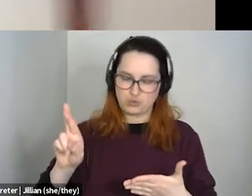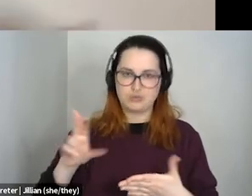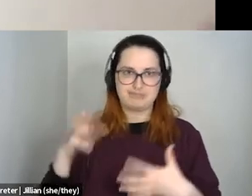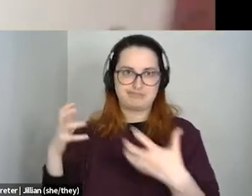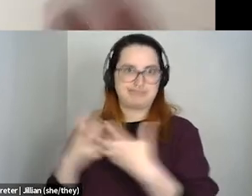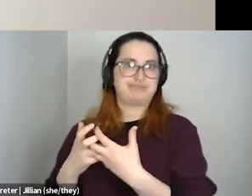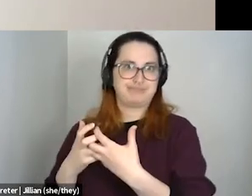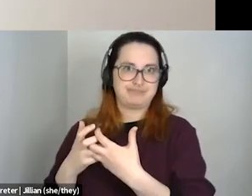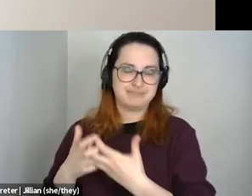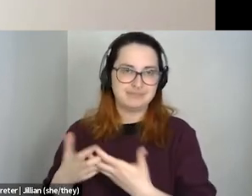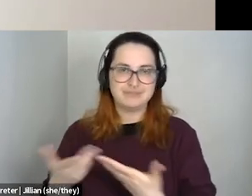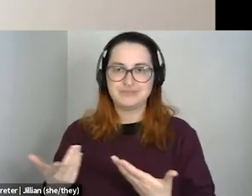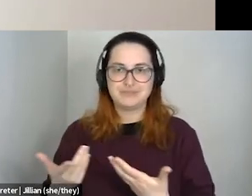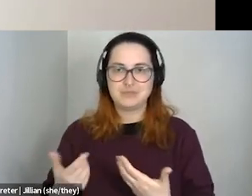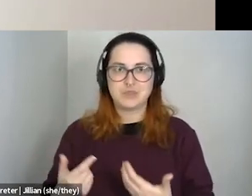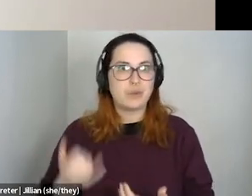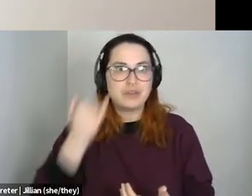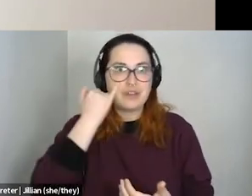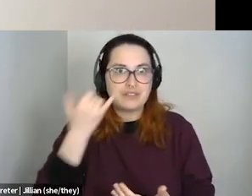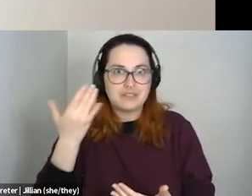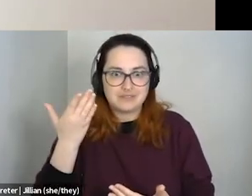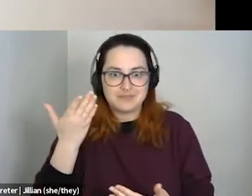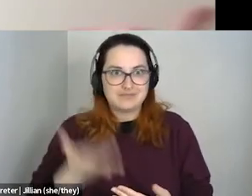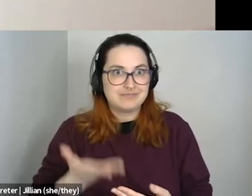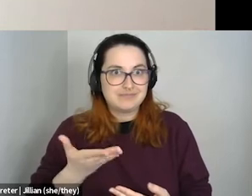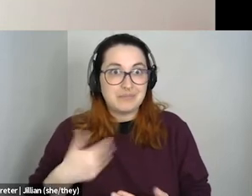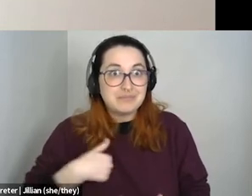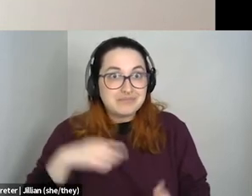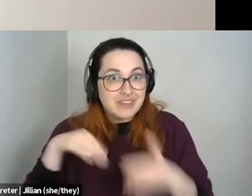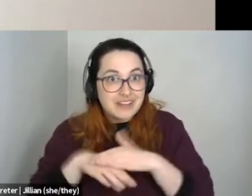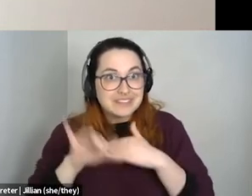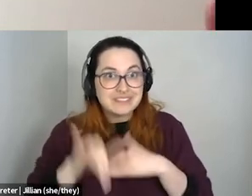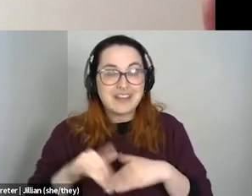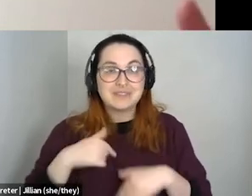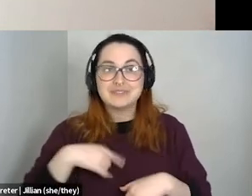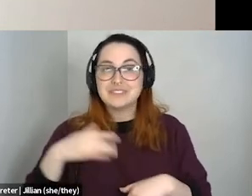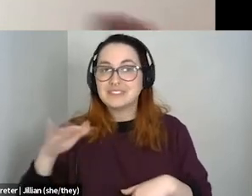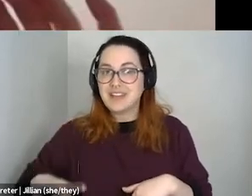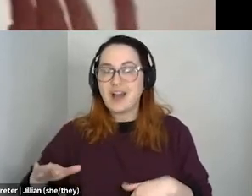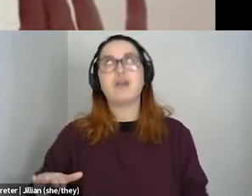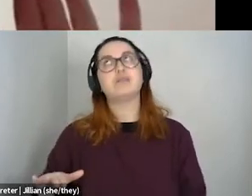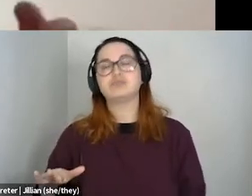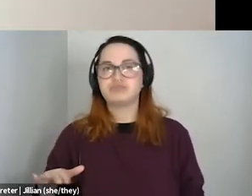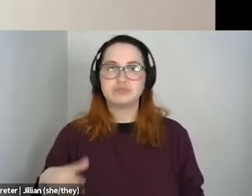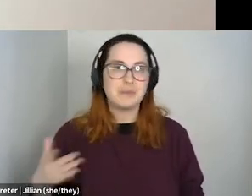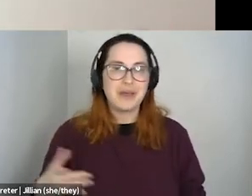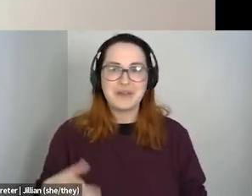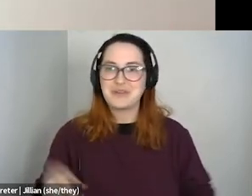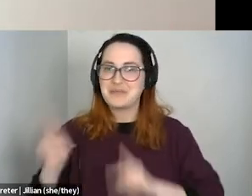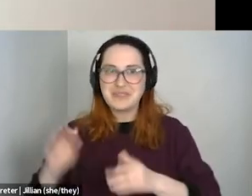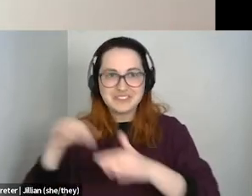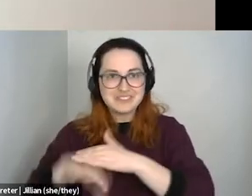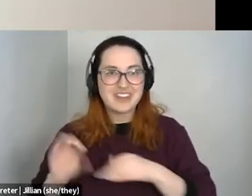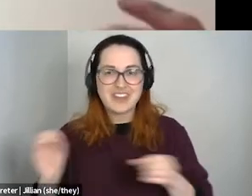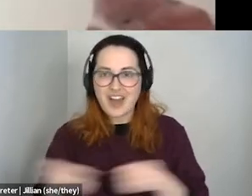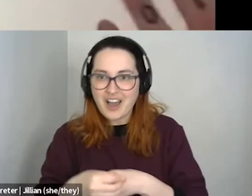mean, I can't even imagine if that had existed when I was young, but anyway, people come in all the time, you know, I'm in my office. I just like kind of listen, people coming